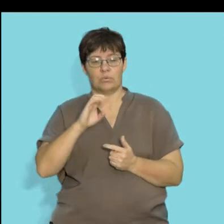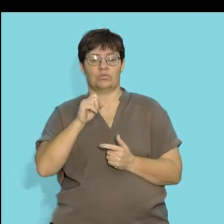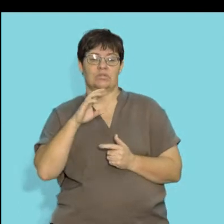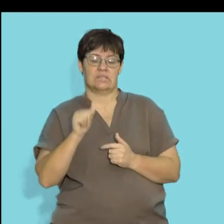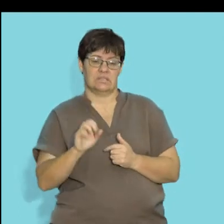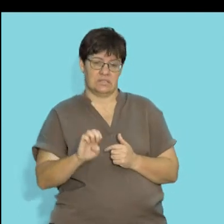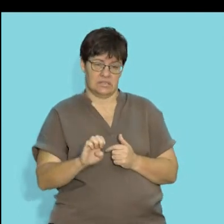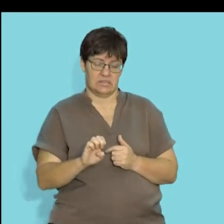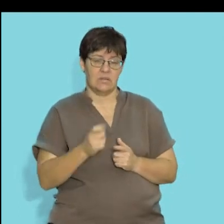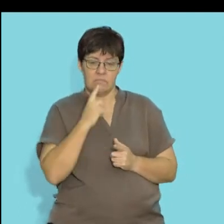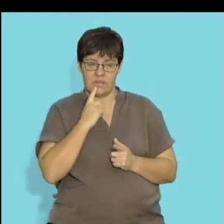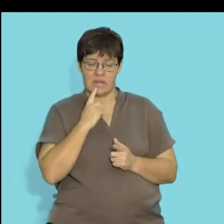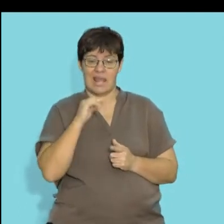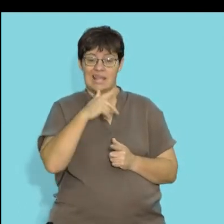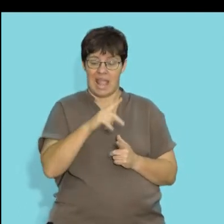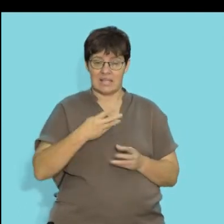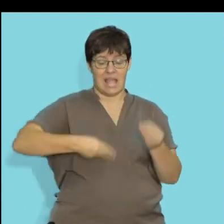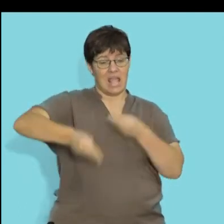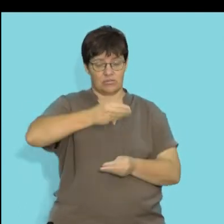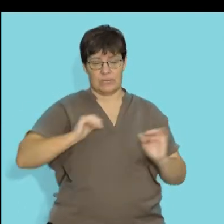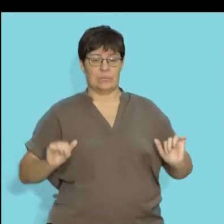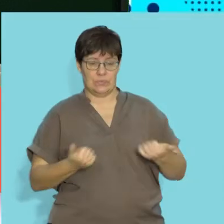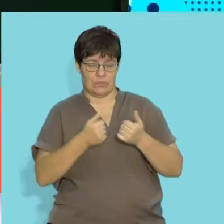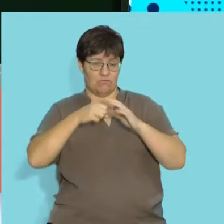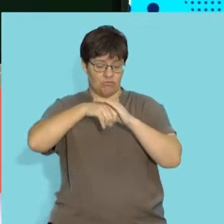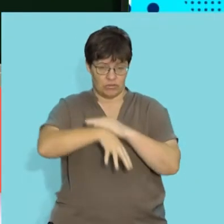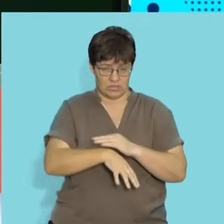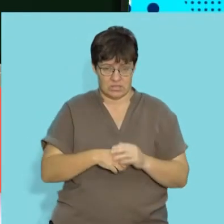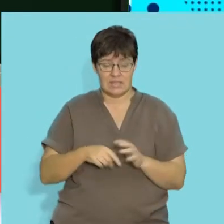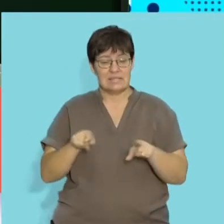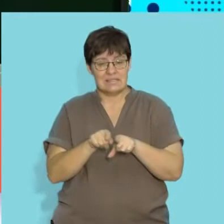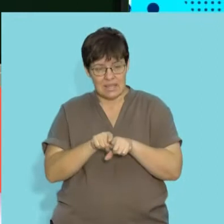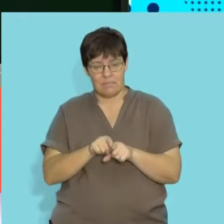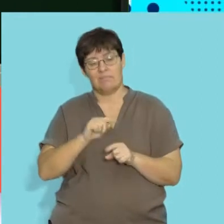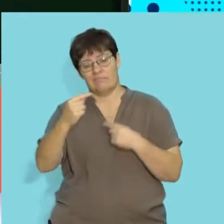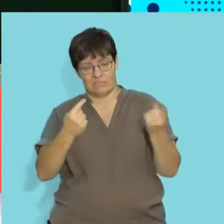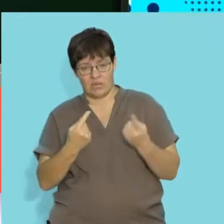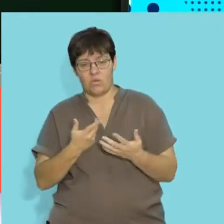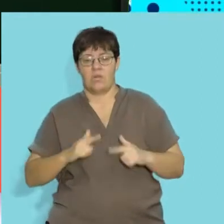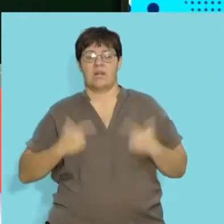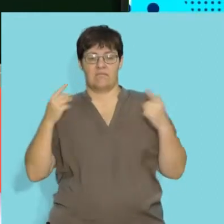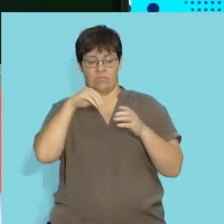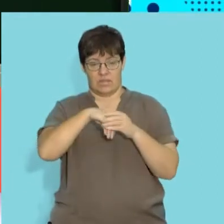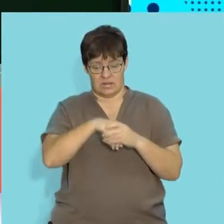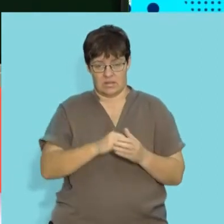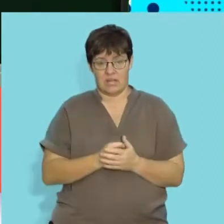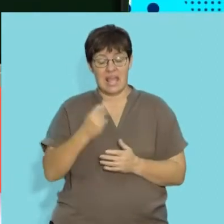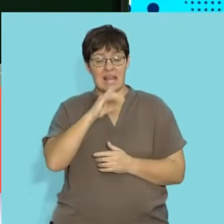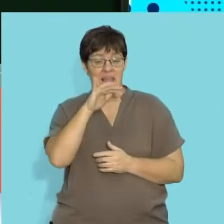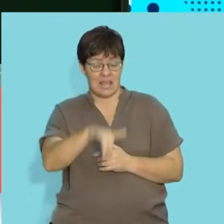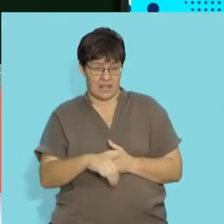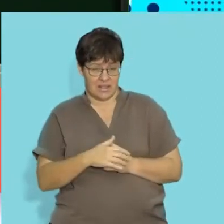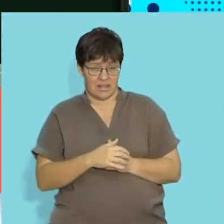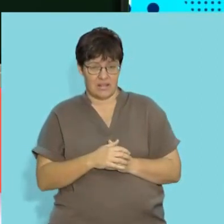a moderate amount of air, and that allows for good gases exchange for the roots, as well as for organisms that live in the soil. However,